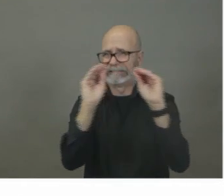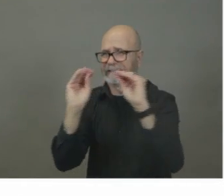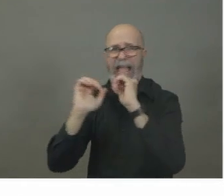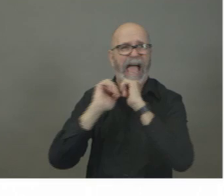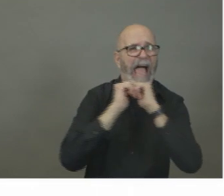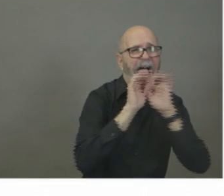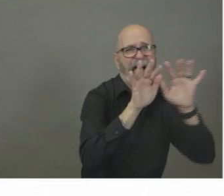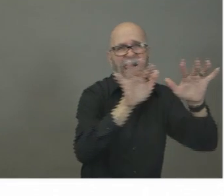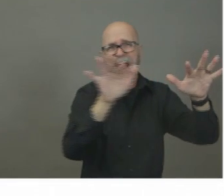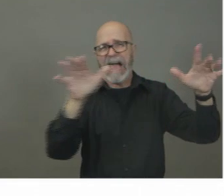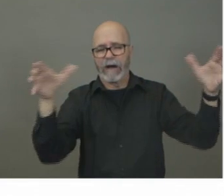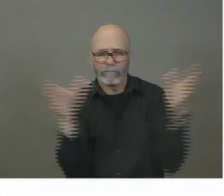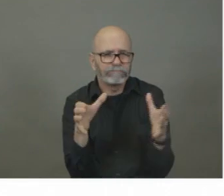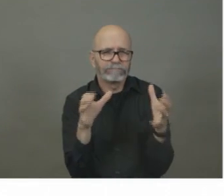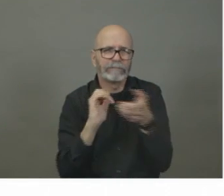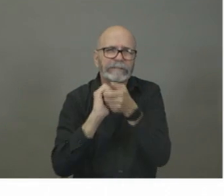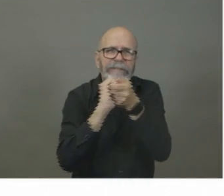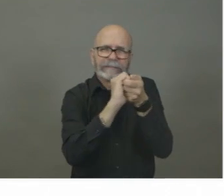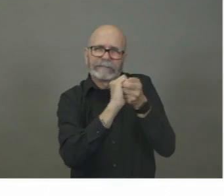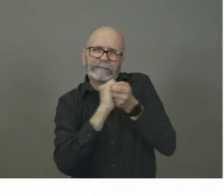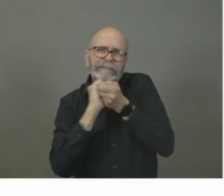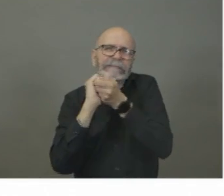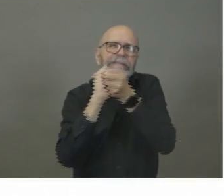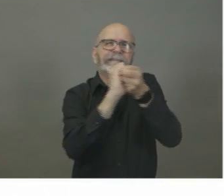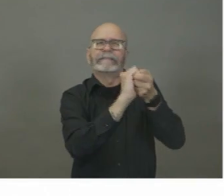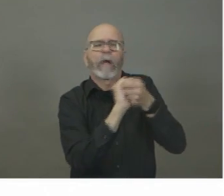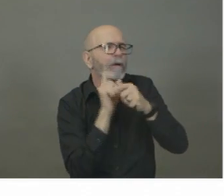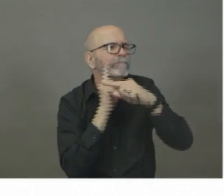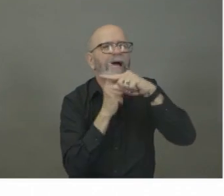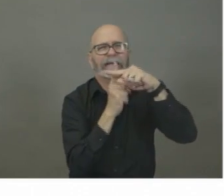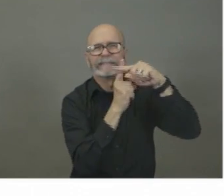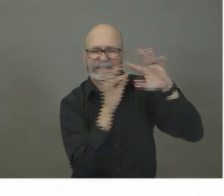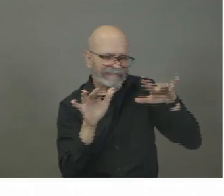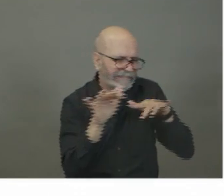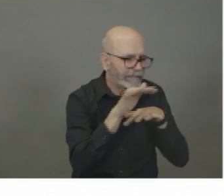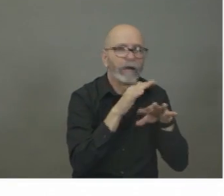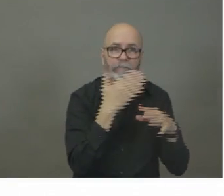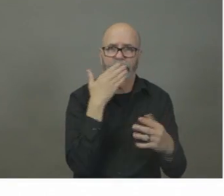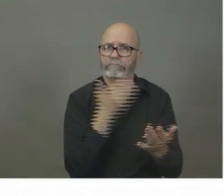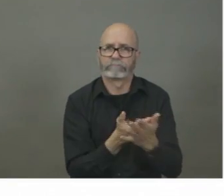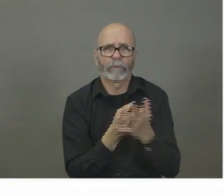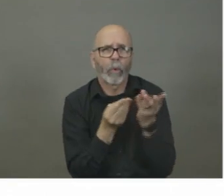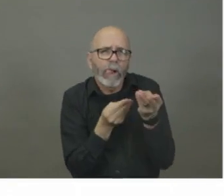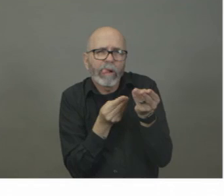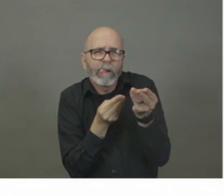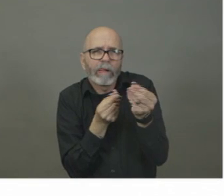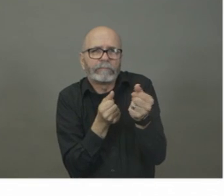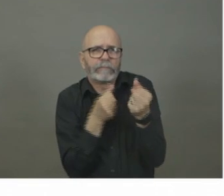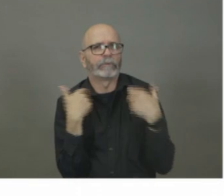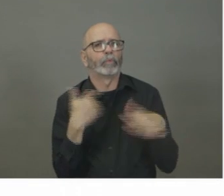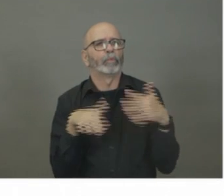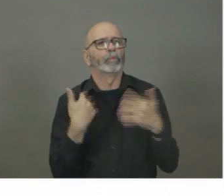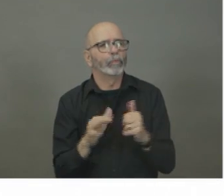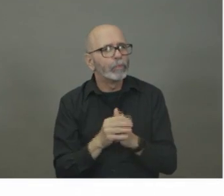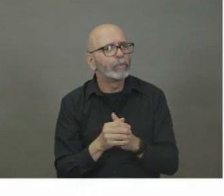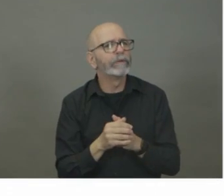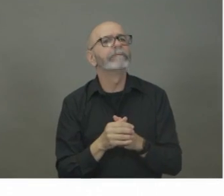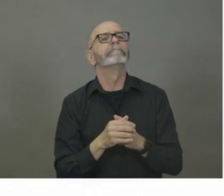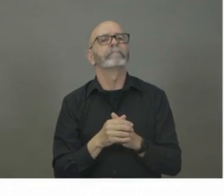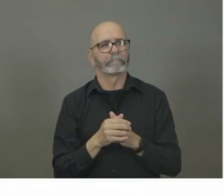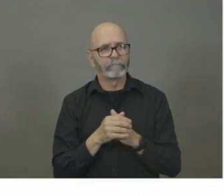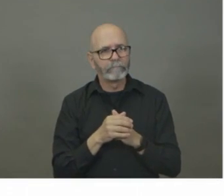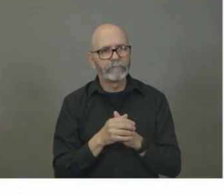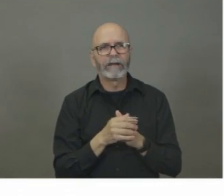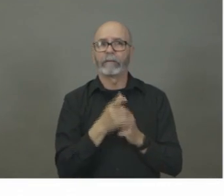have come together. Certainly public health, given the nature of the situation, are the lead with the expertise,